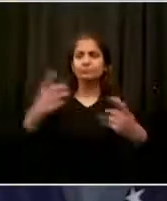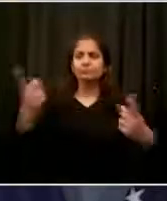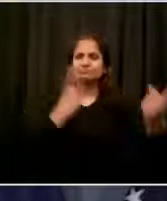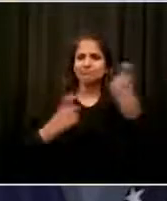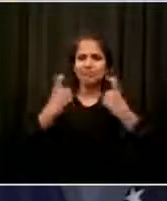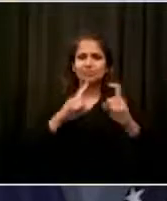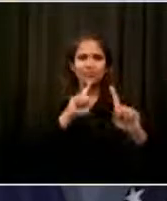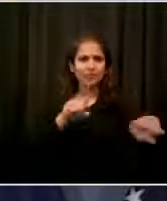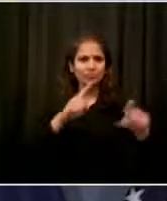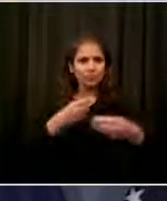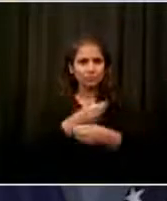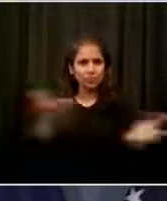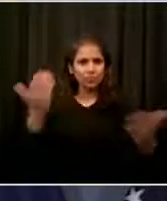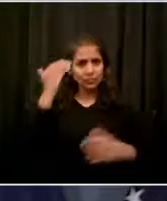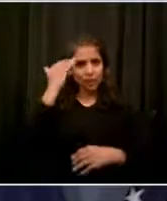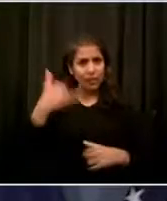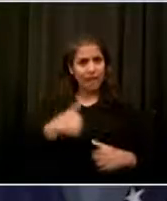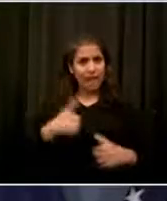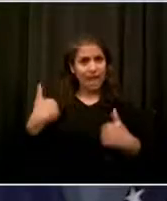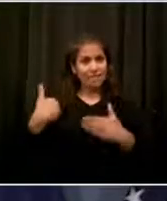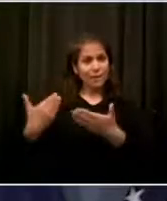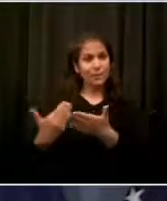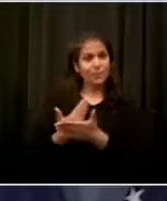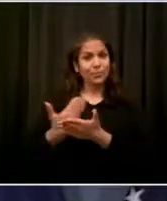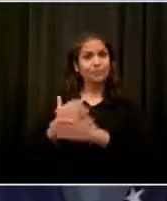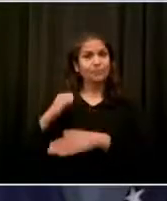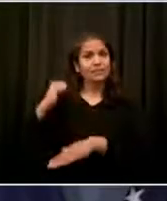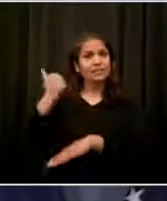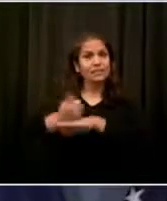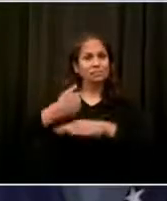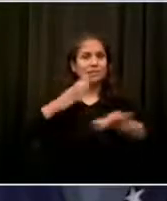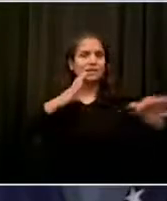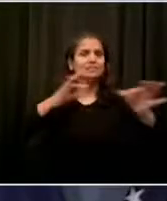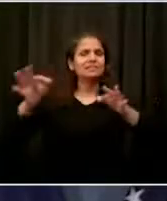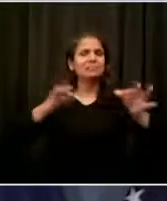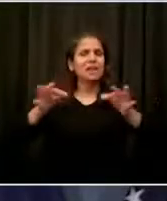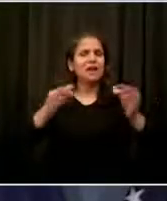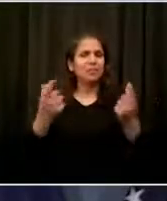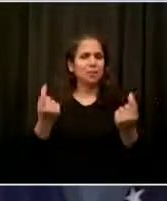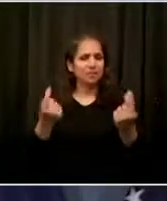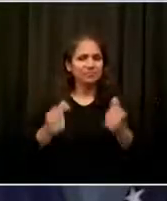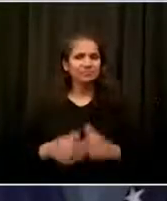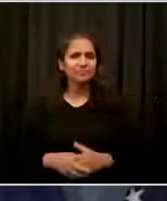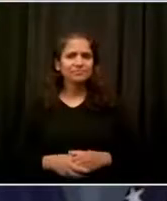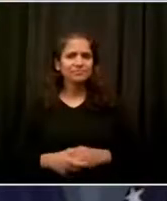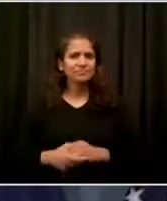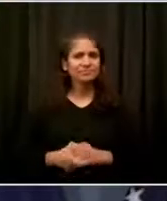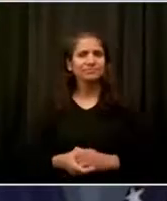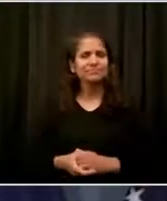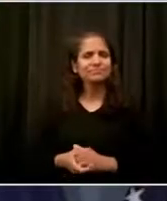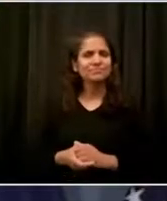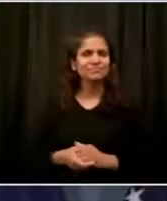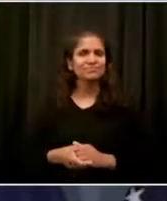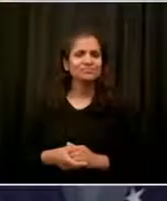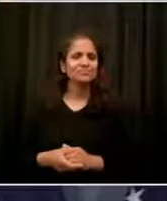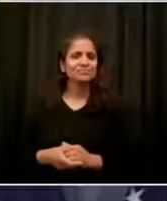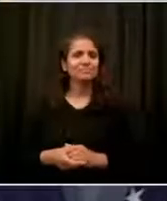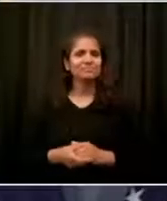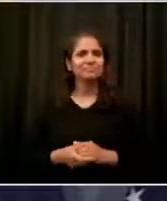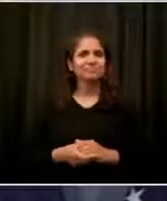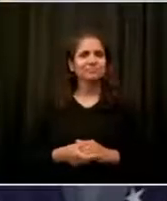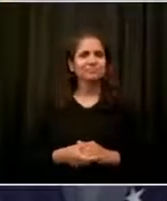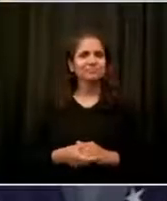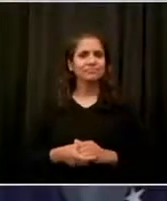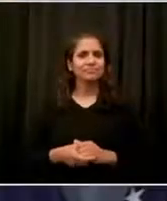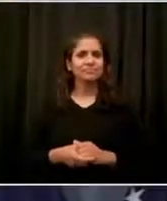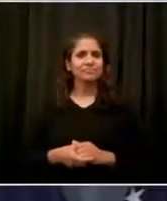And again, remember to give me the name and outlet of each journalist. Hi, all. Just a reminder, we have